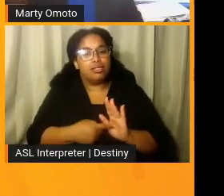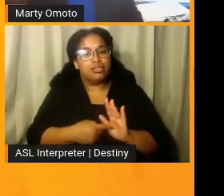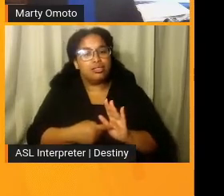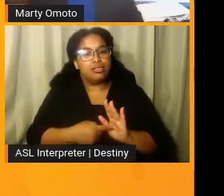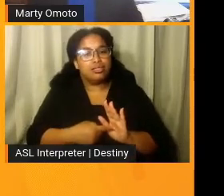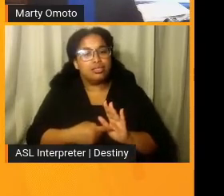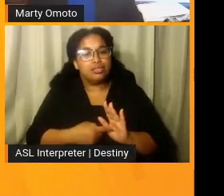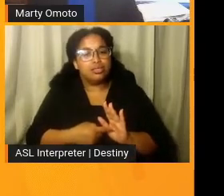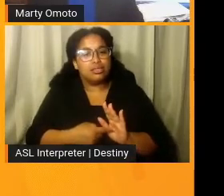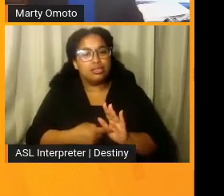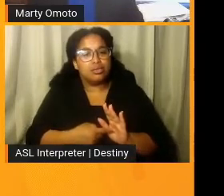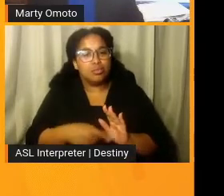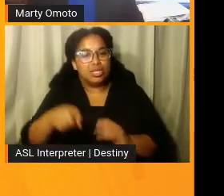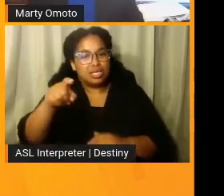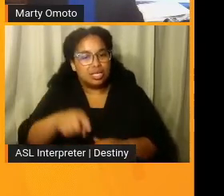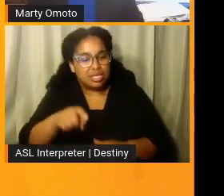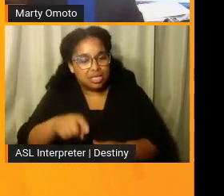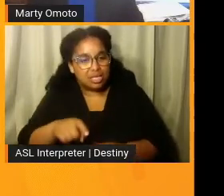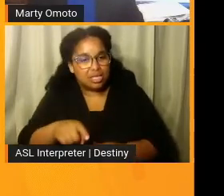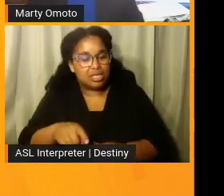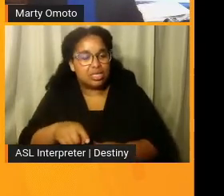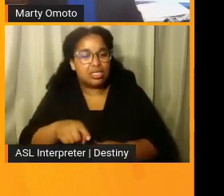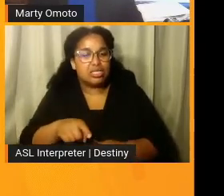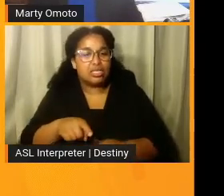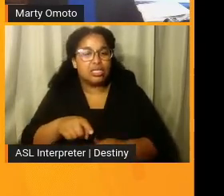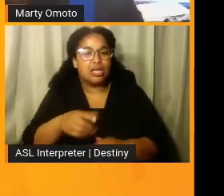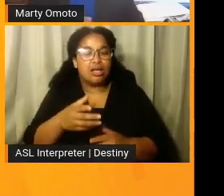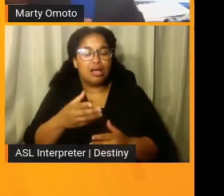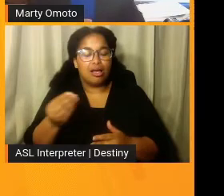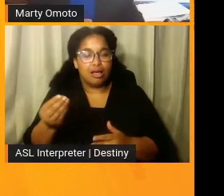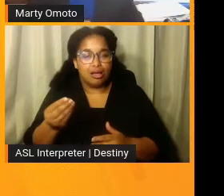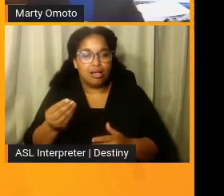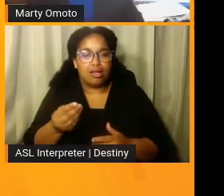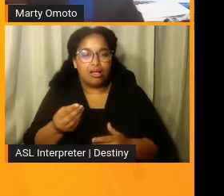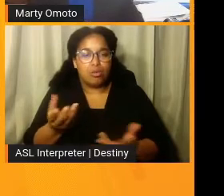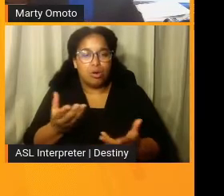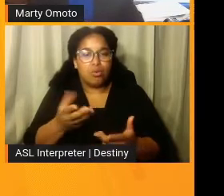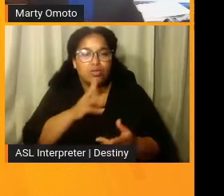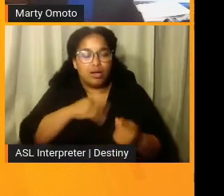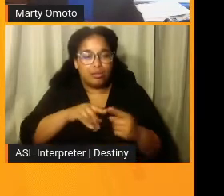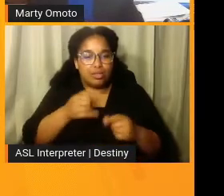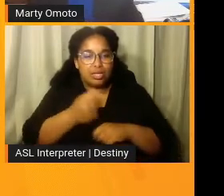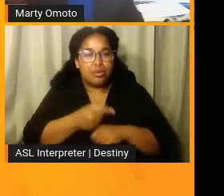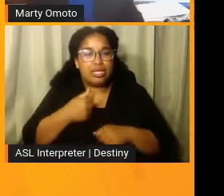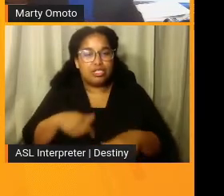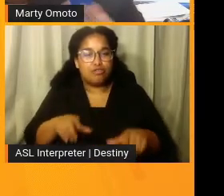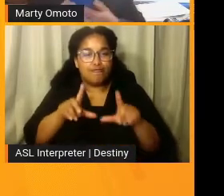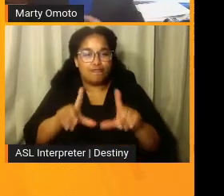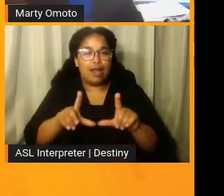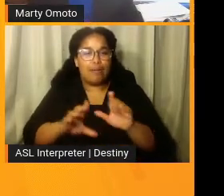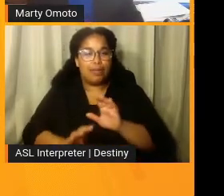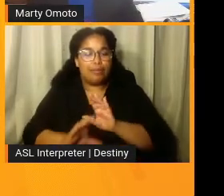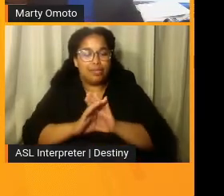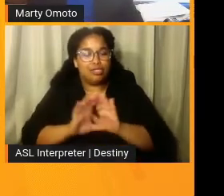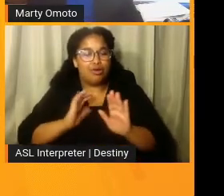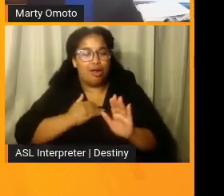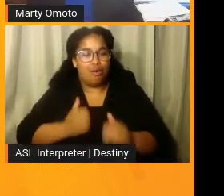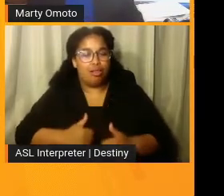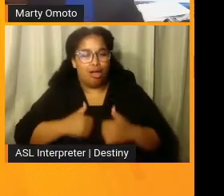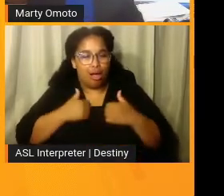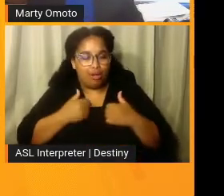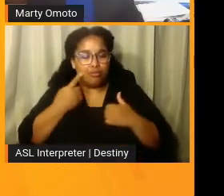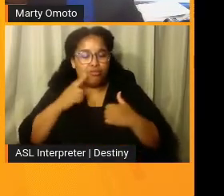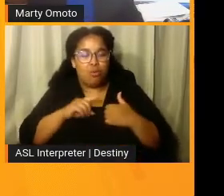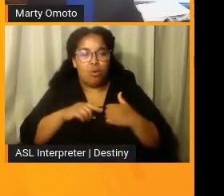need and what we'll be talking today is that what we need to do is frame the picture, um, of our lives, uh, for